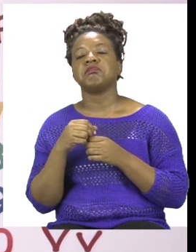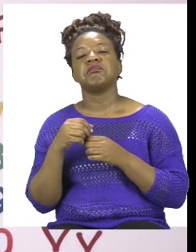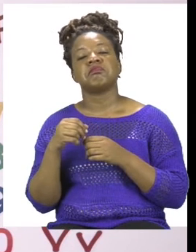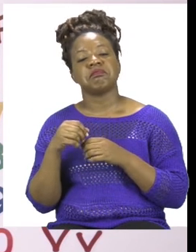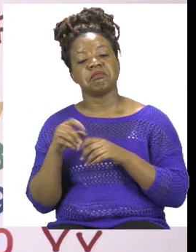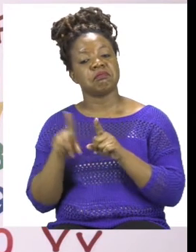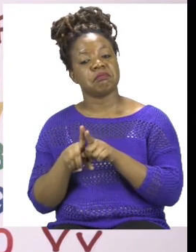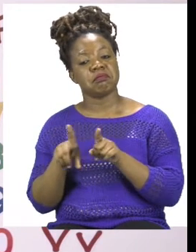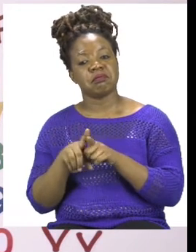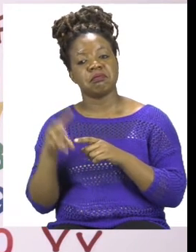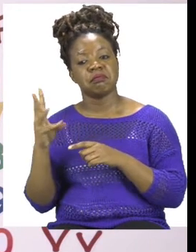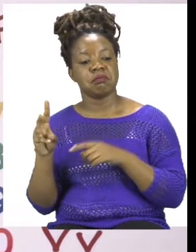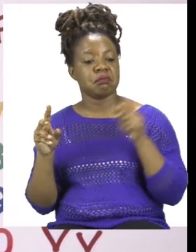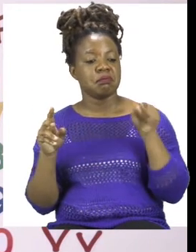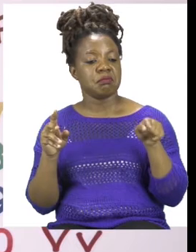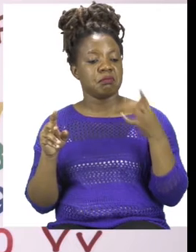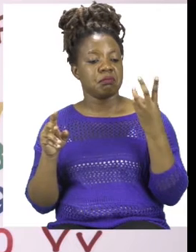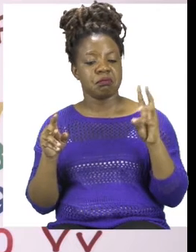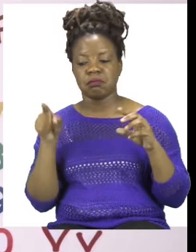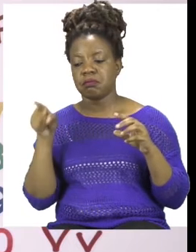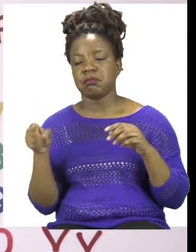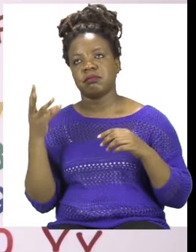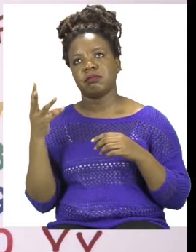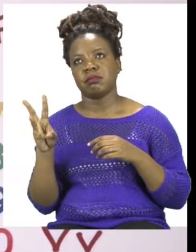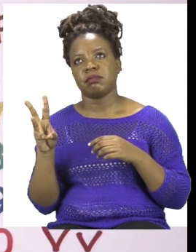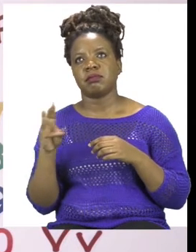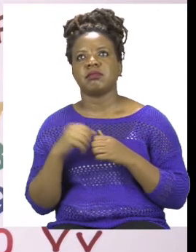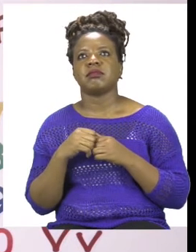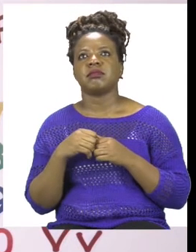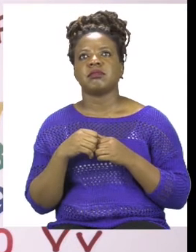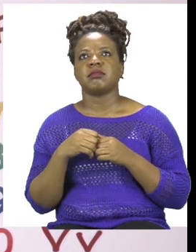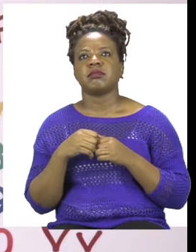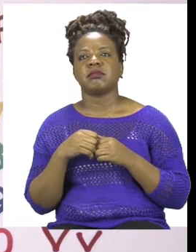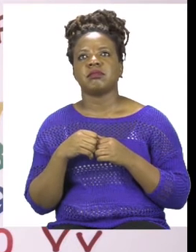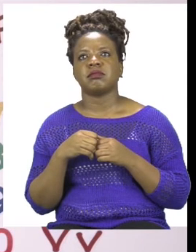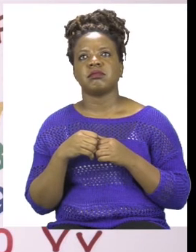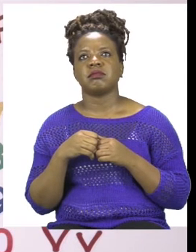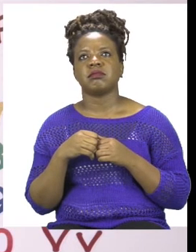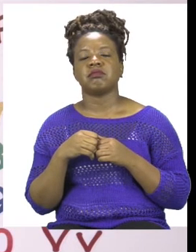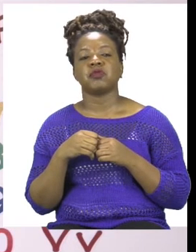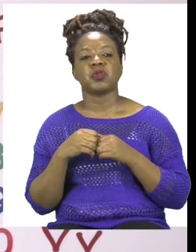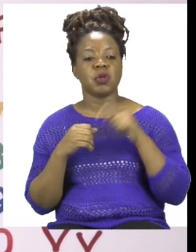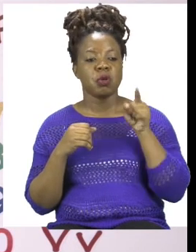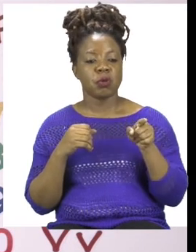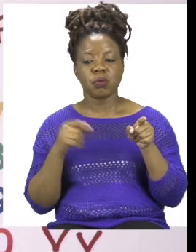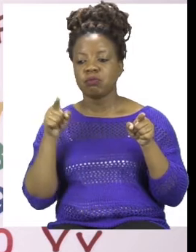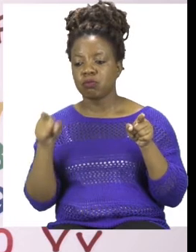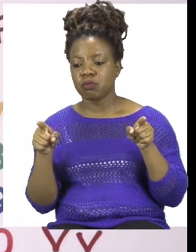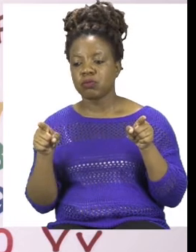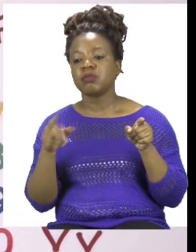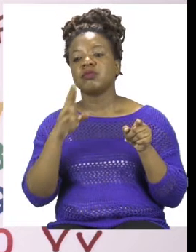also 6. Now boys and girls, these two answers need to match for us to say we have